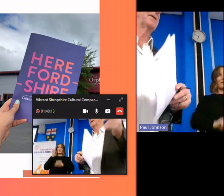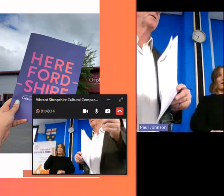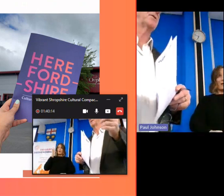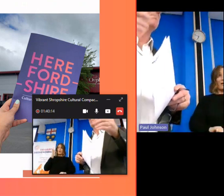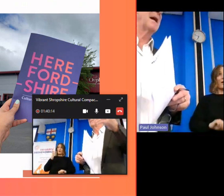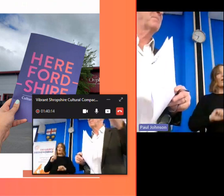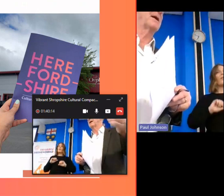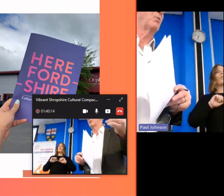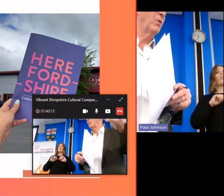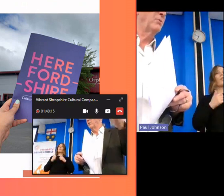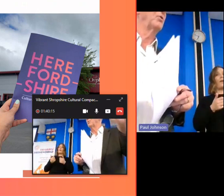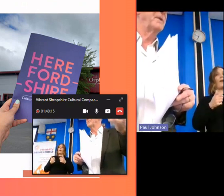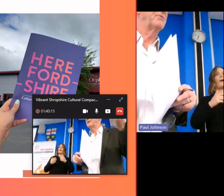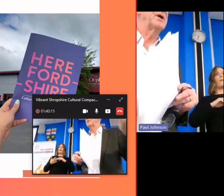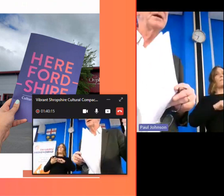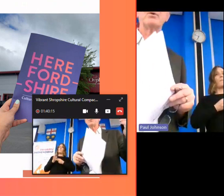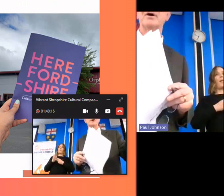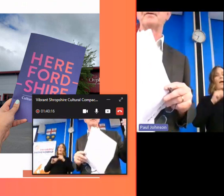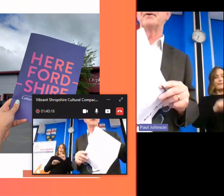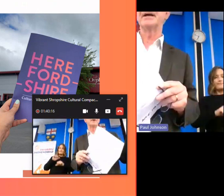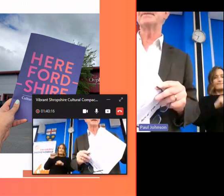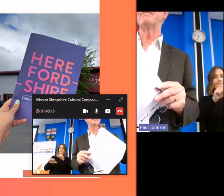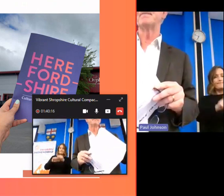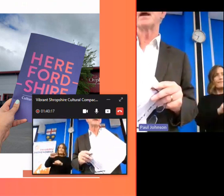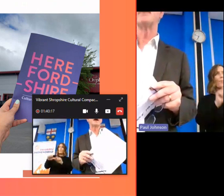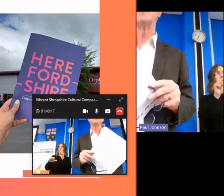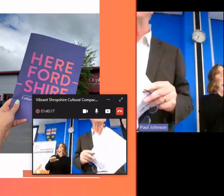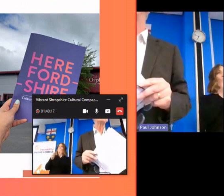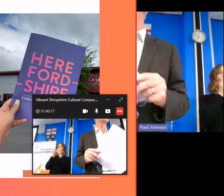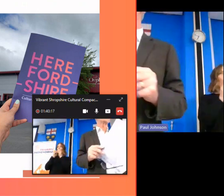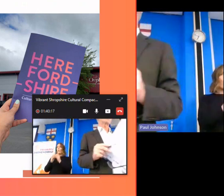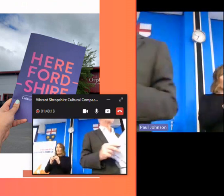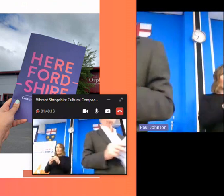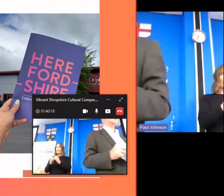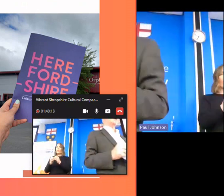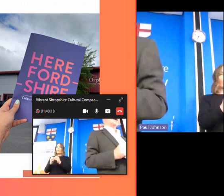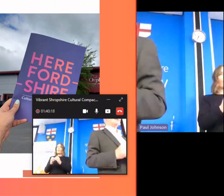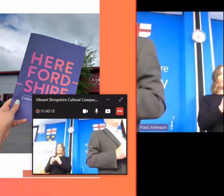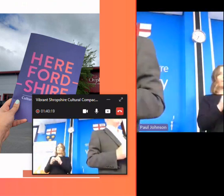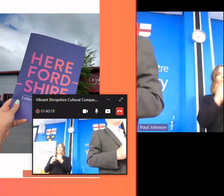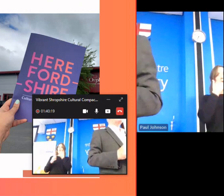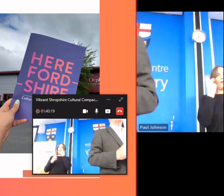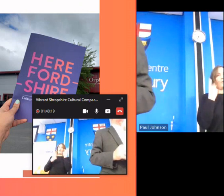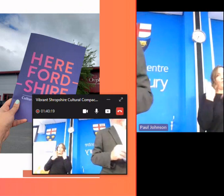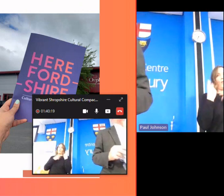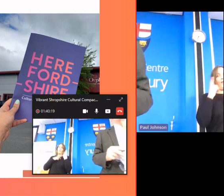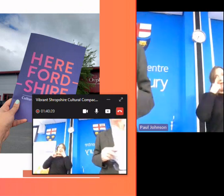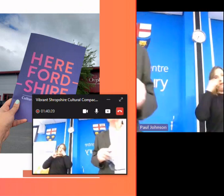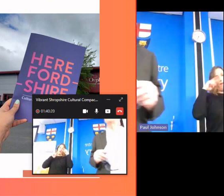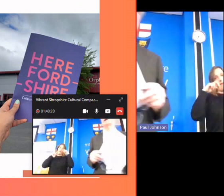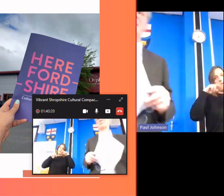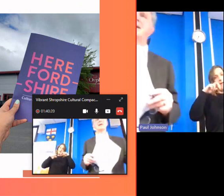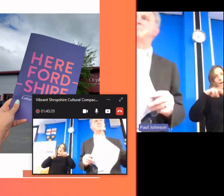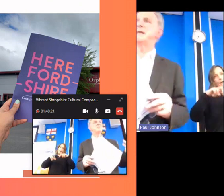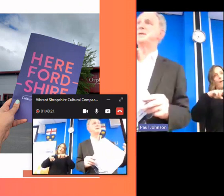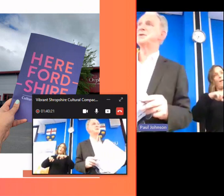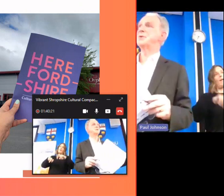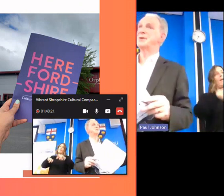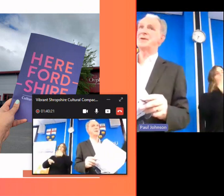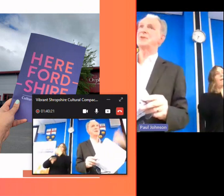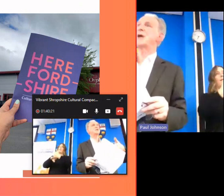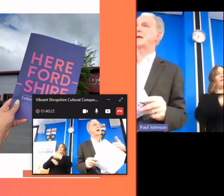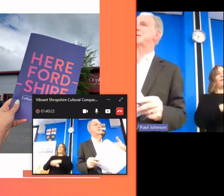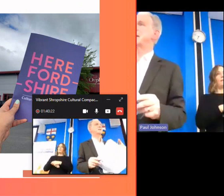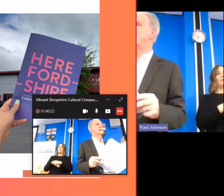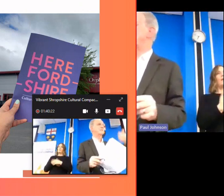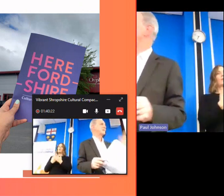can then begin to map out what would be really worth doing and then you can go hunting together uh and that then means